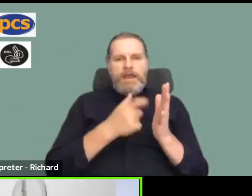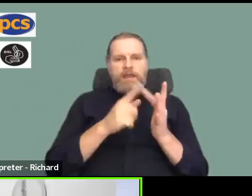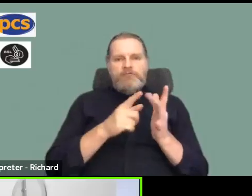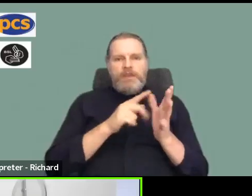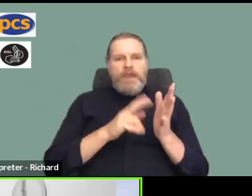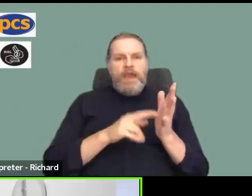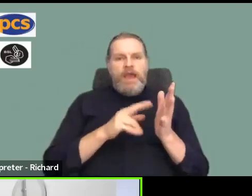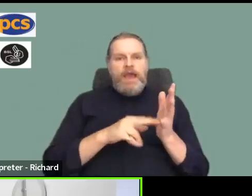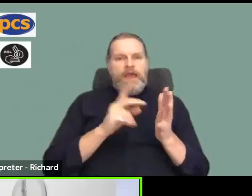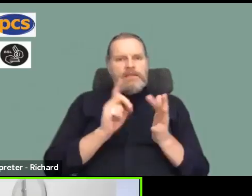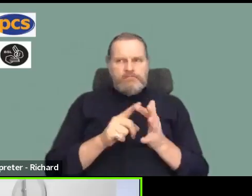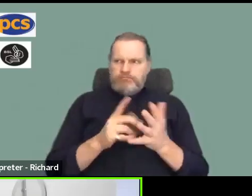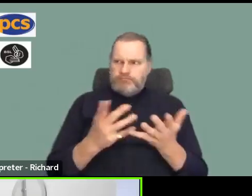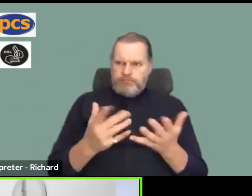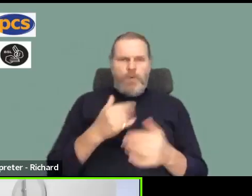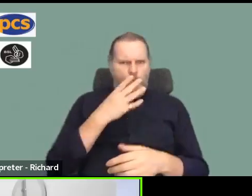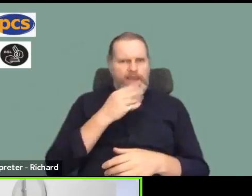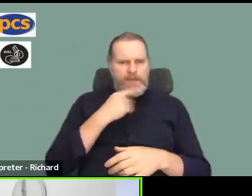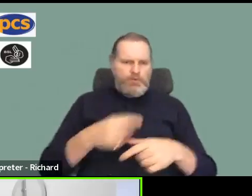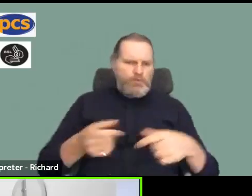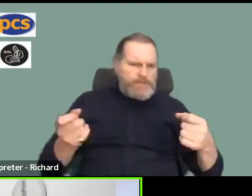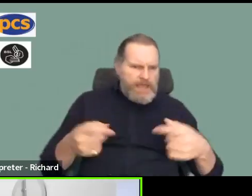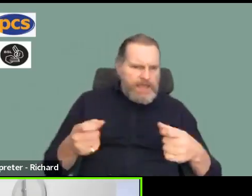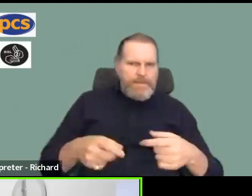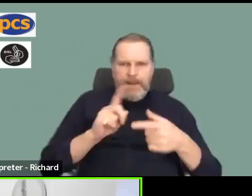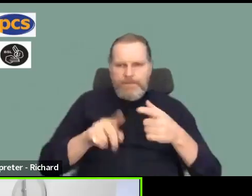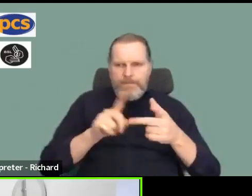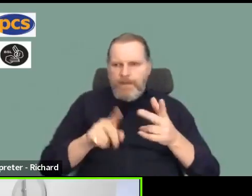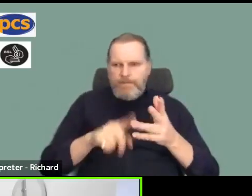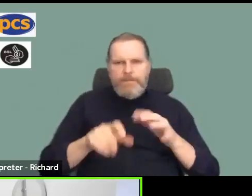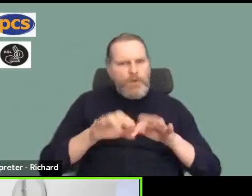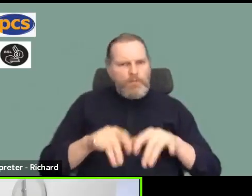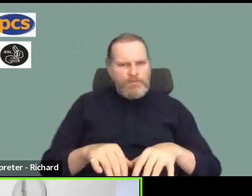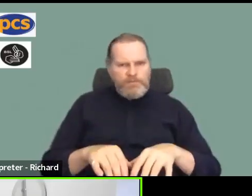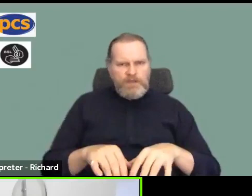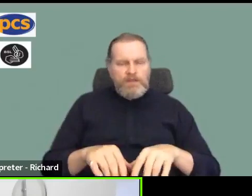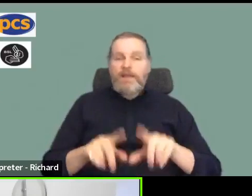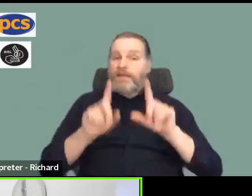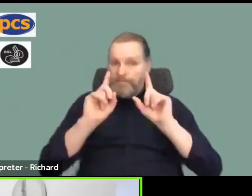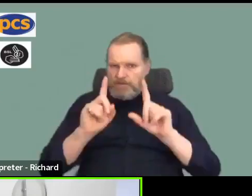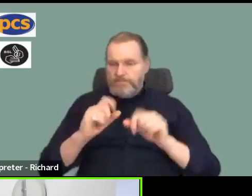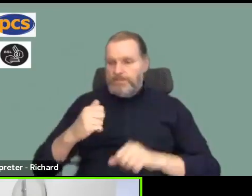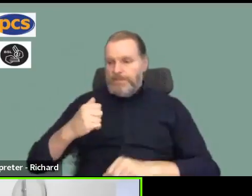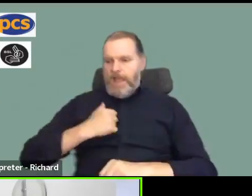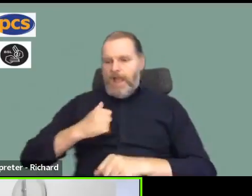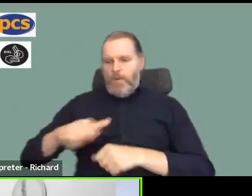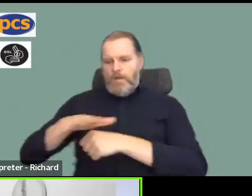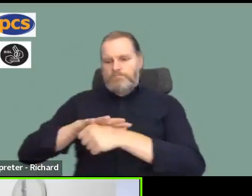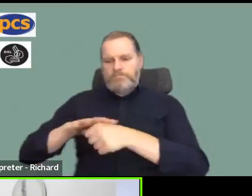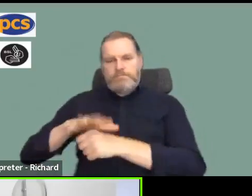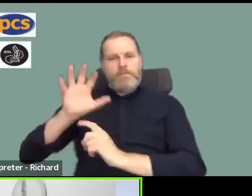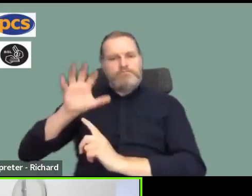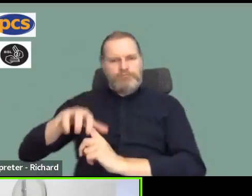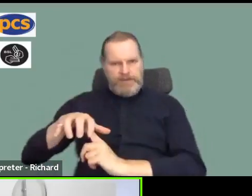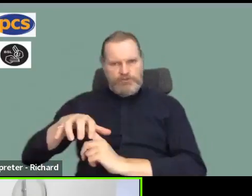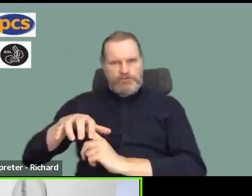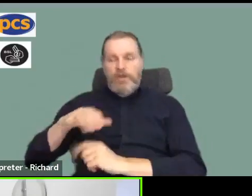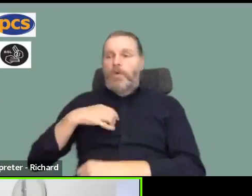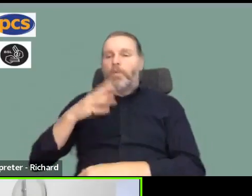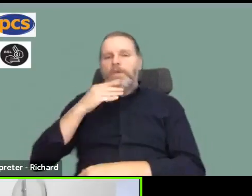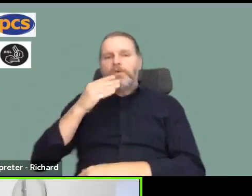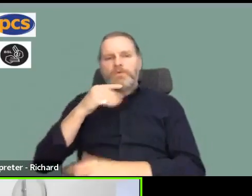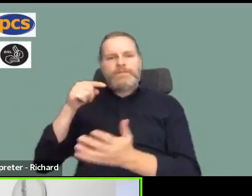to encourage our members to update their details, the first part of our brand plan that we're working on now is Teams messaging